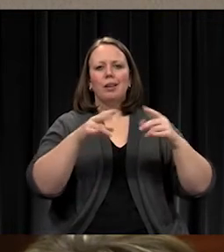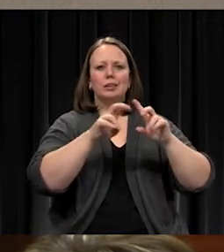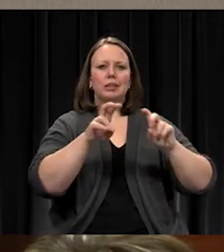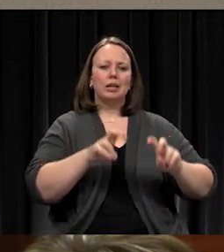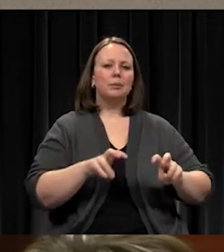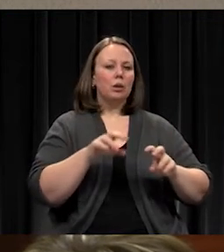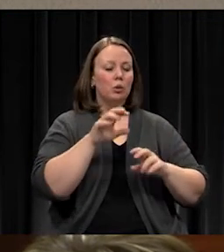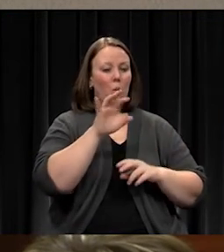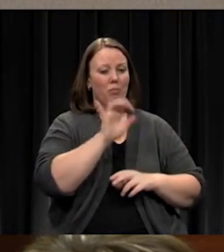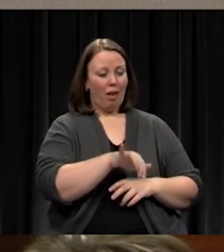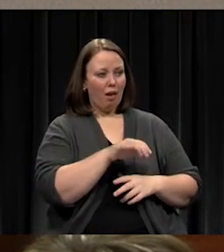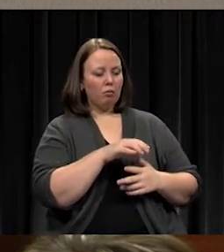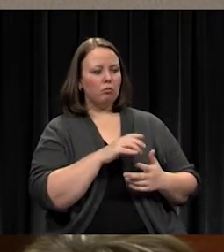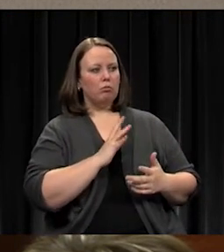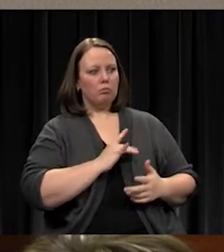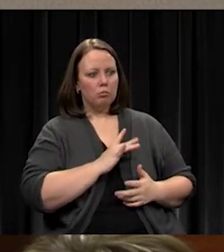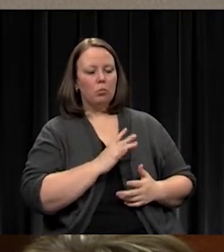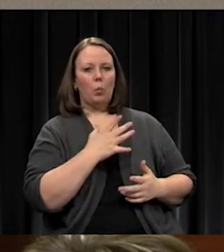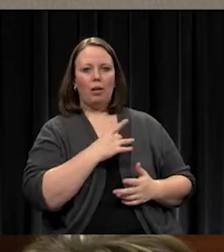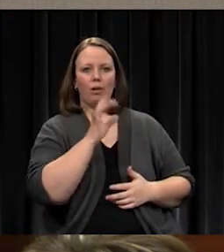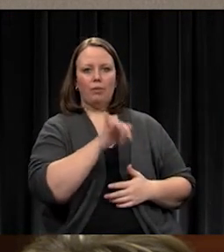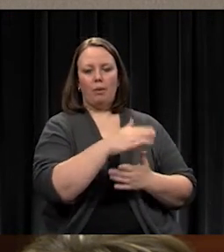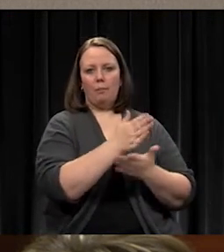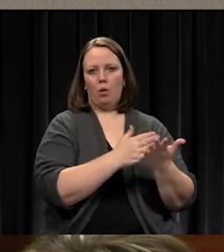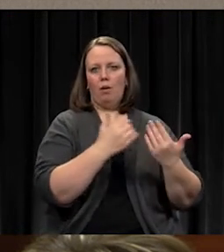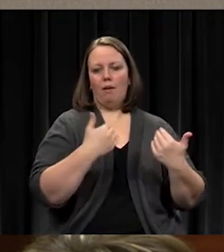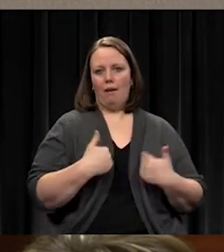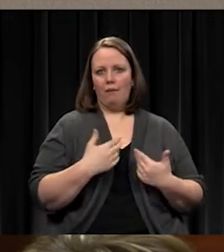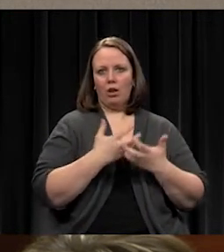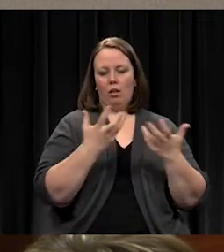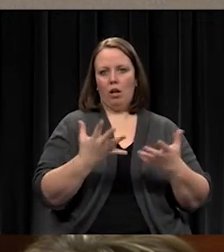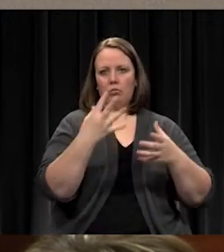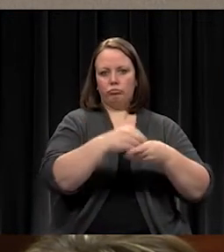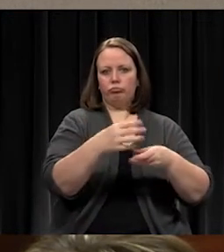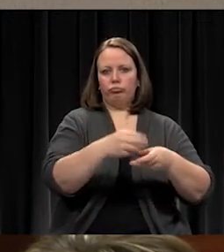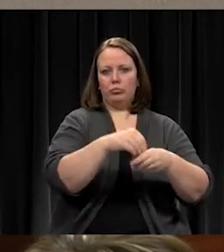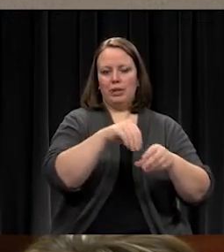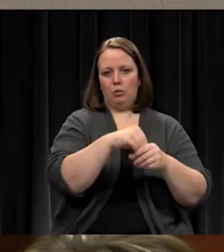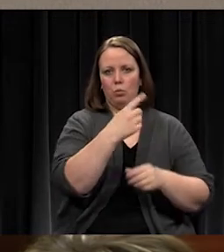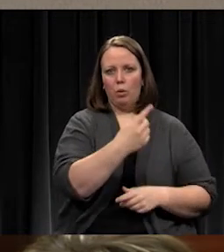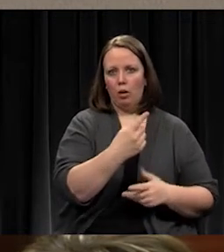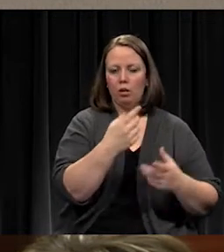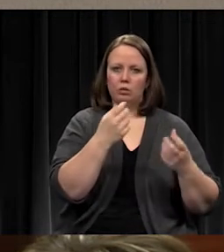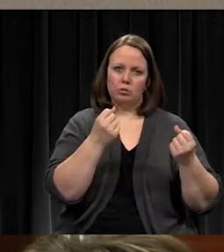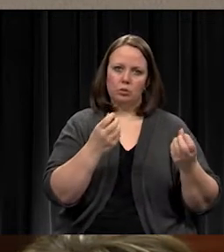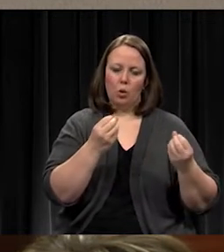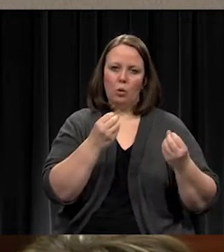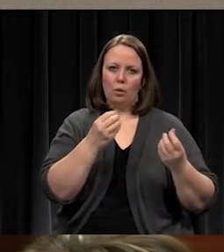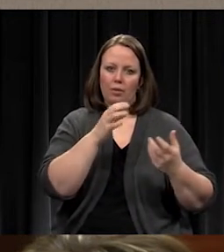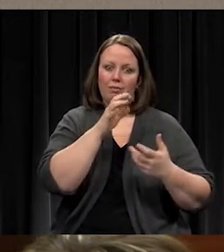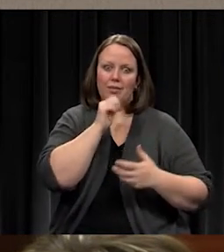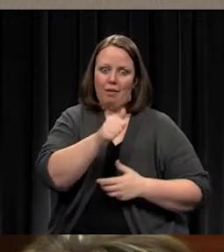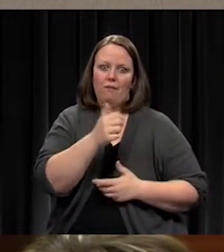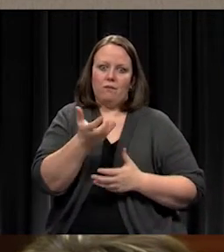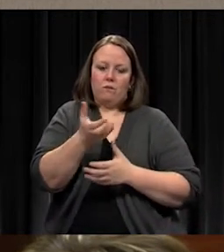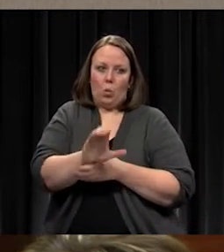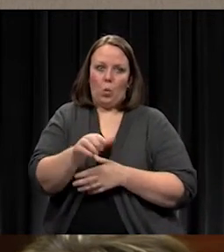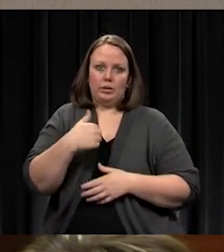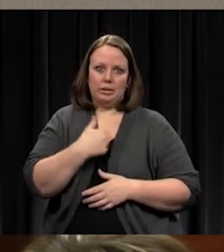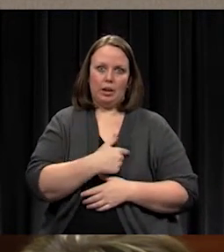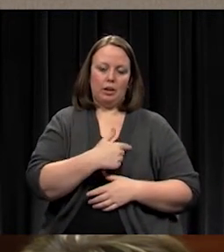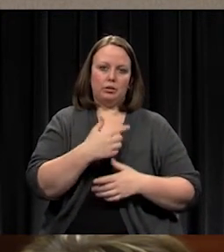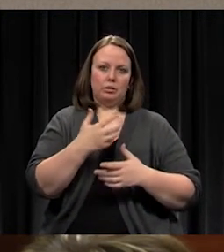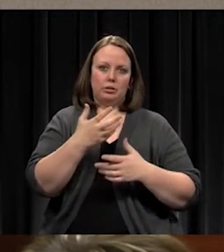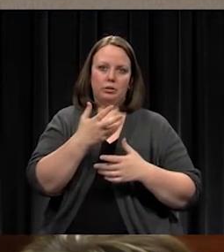features that we liked about Synergy is that it did have a lot incorporated in it that wouldn't force us to go off